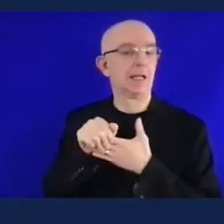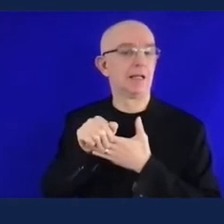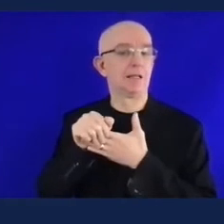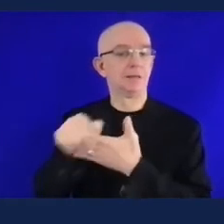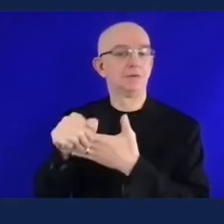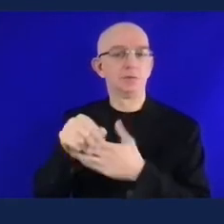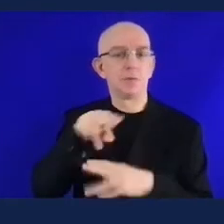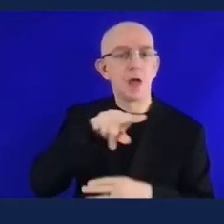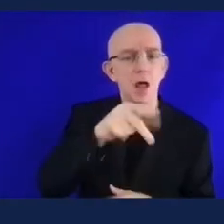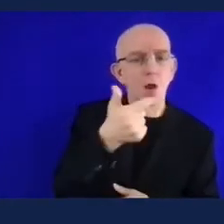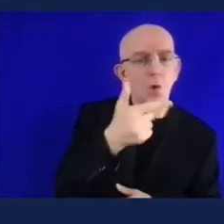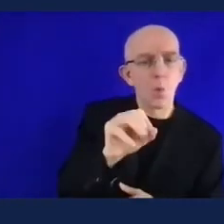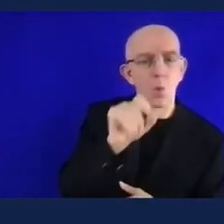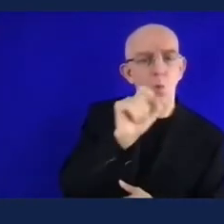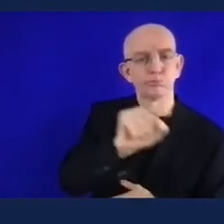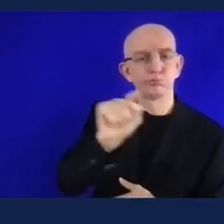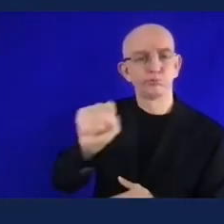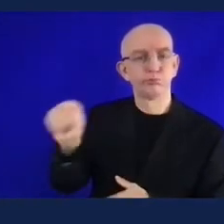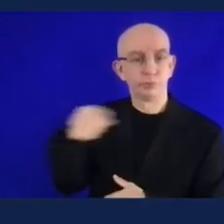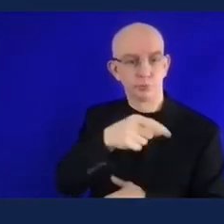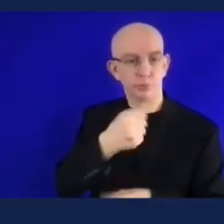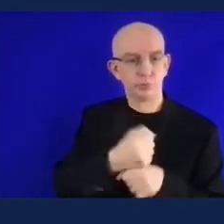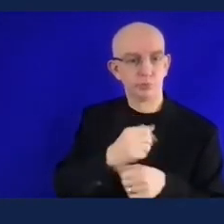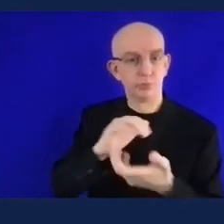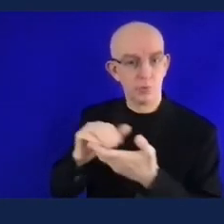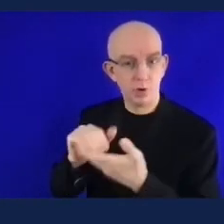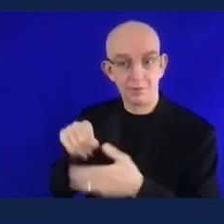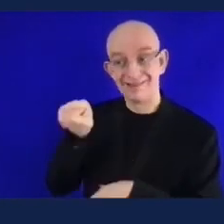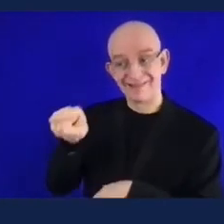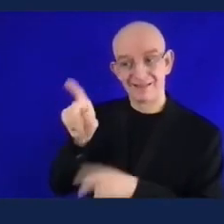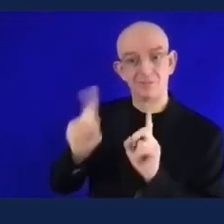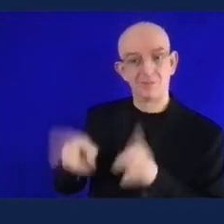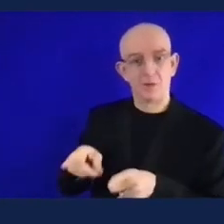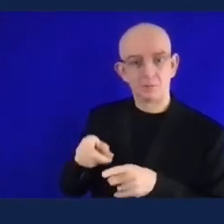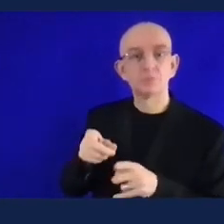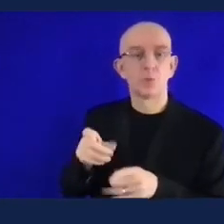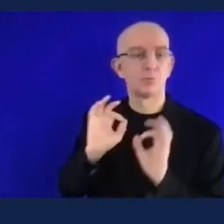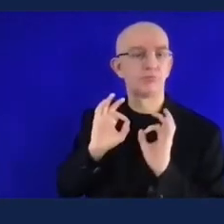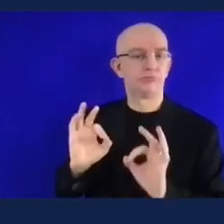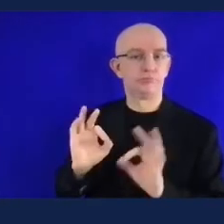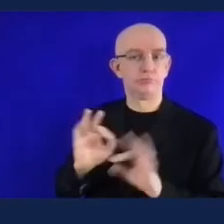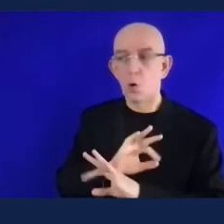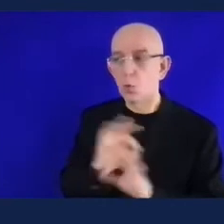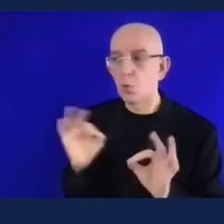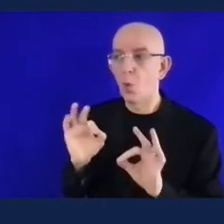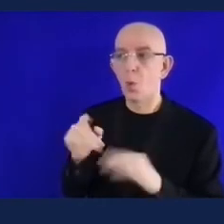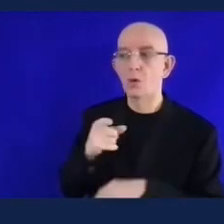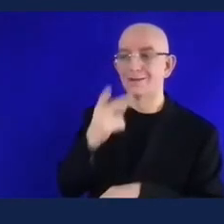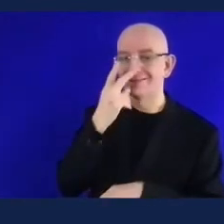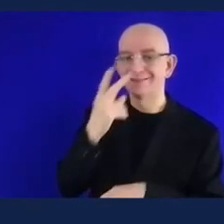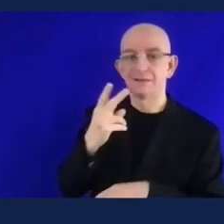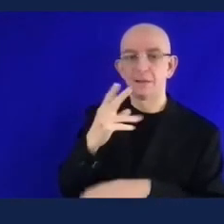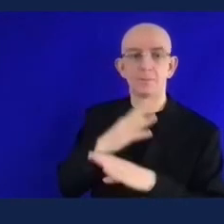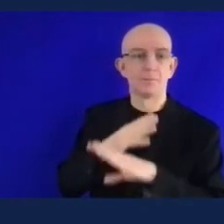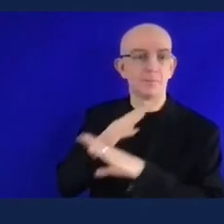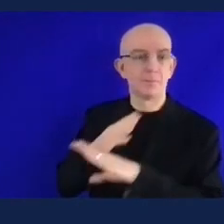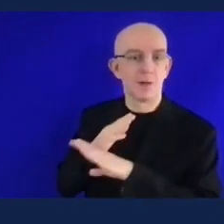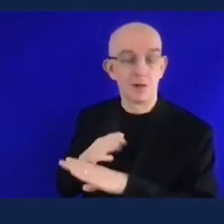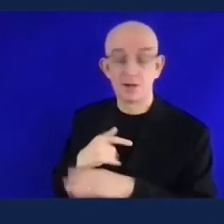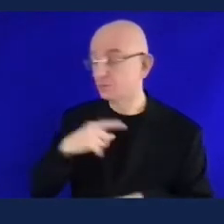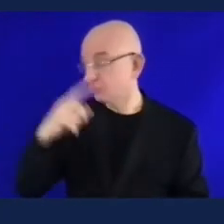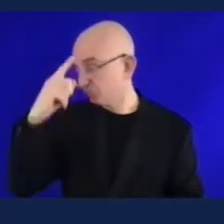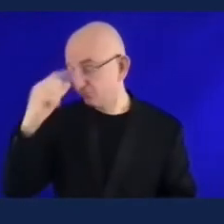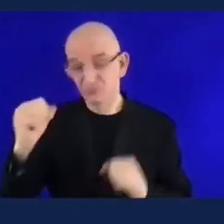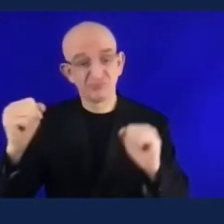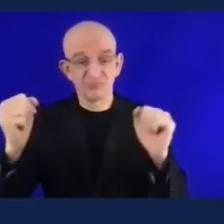across the ipc we have persons with disabilities at all levels of our business and it's really important because at